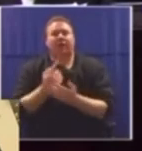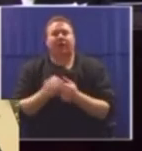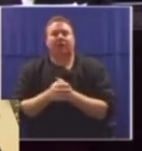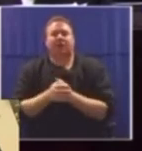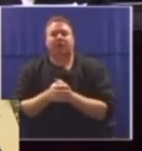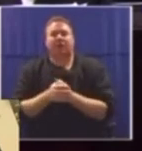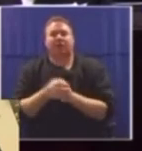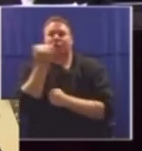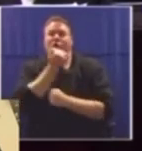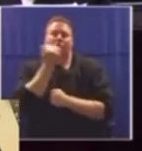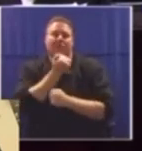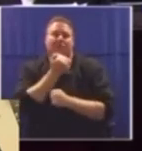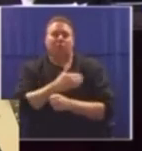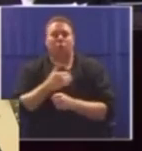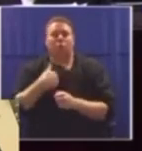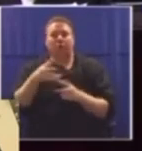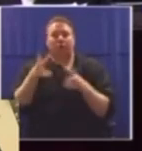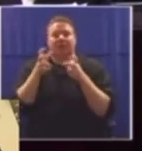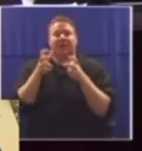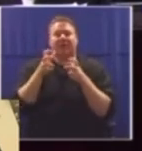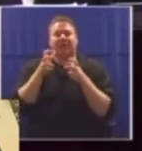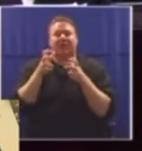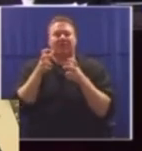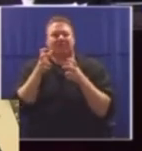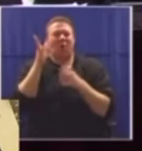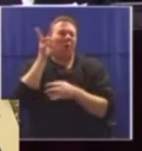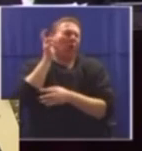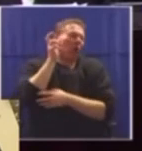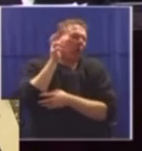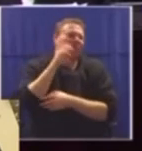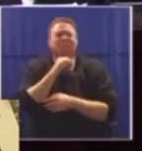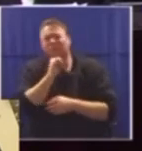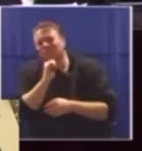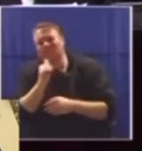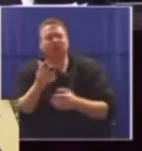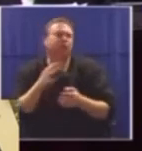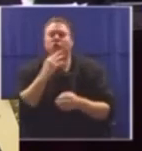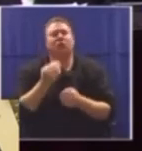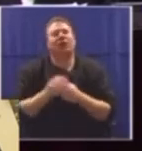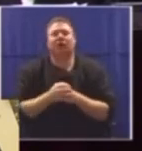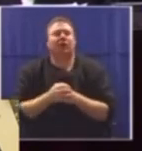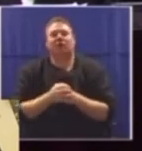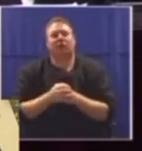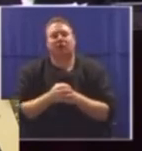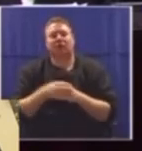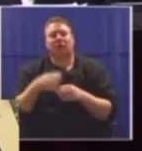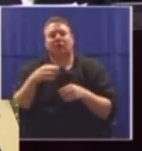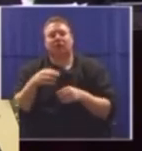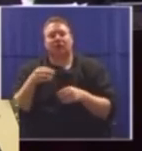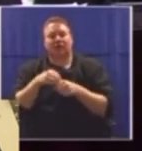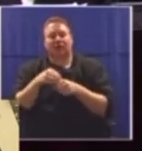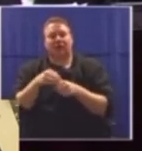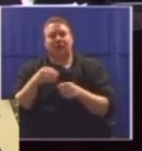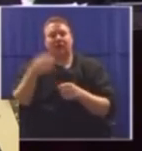Regrettably, women are still perceived but not really heard regardless of the significant work that they have been promoting within the profession.